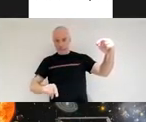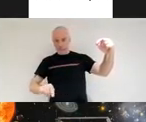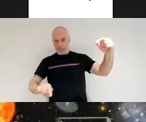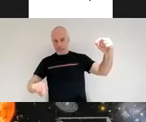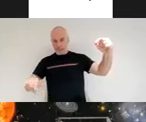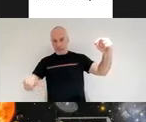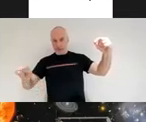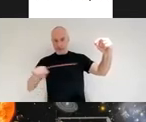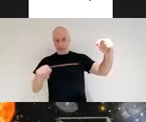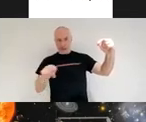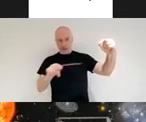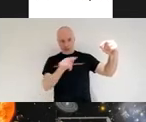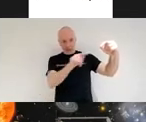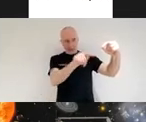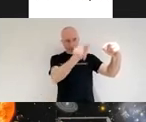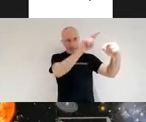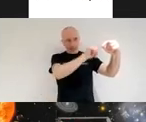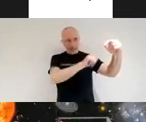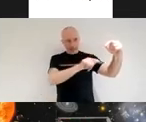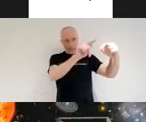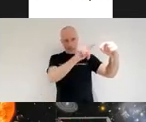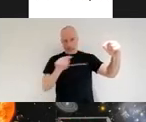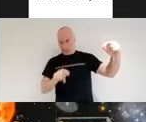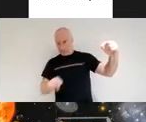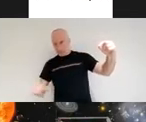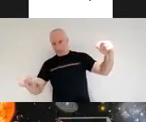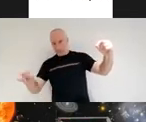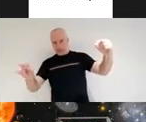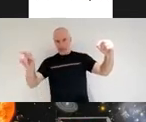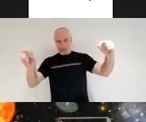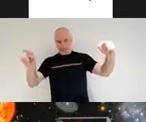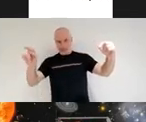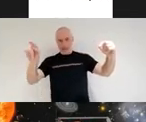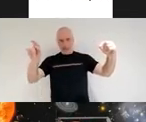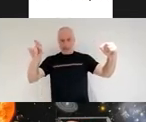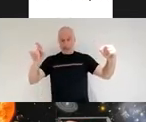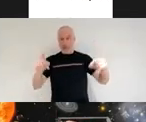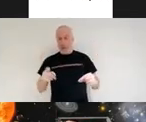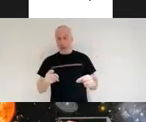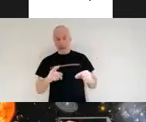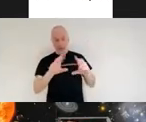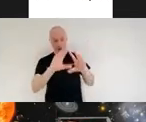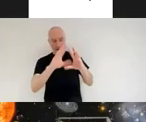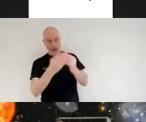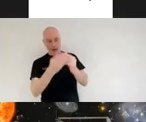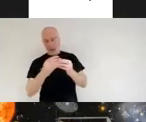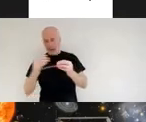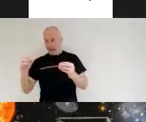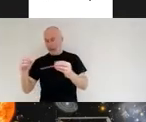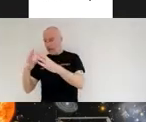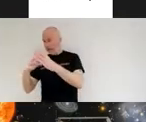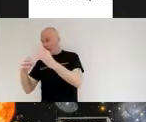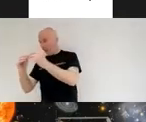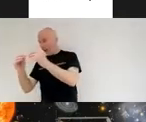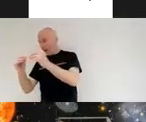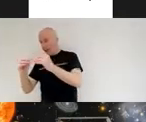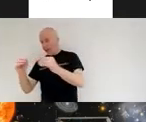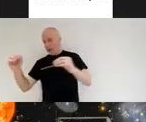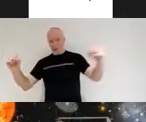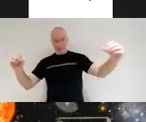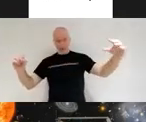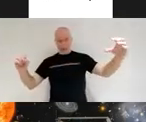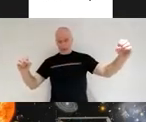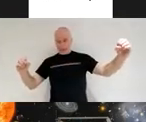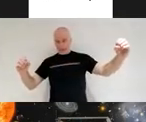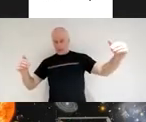now if we're putting the earth between the sun and our spacecraft and that means that our spacecraft is going to start to